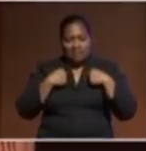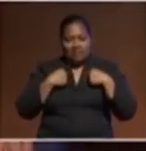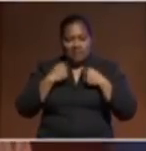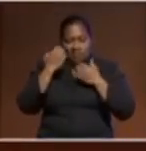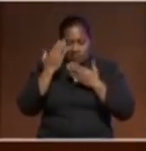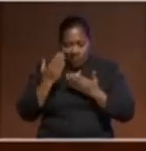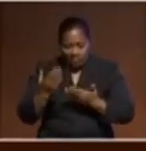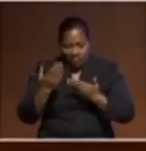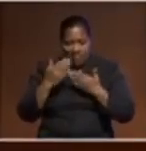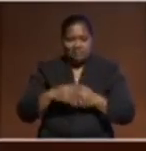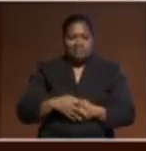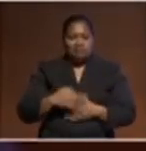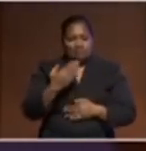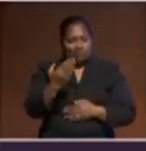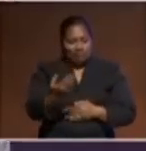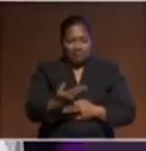with us today.